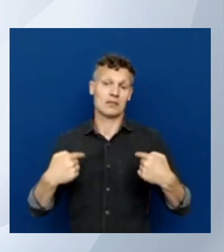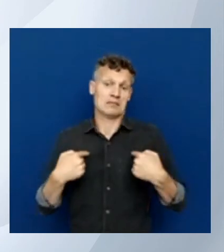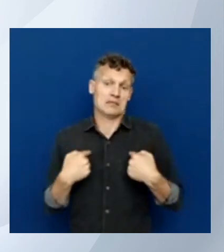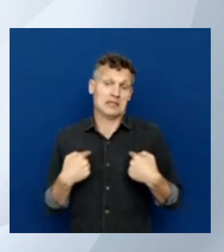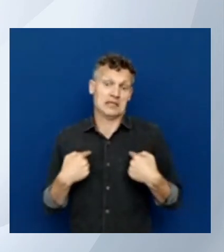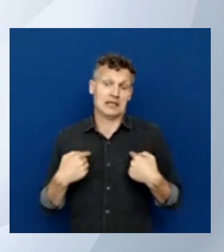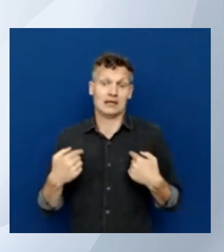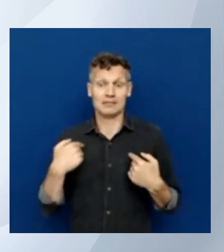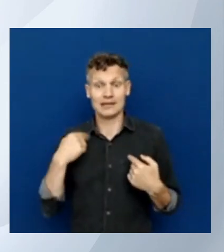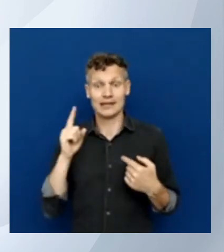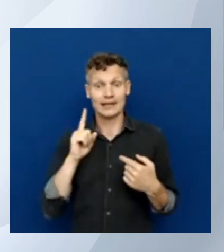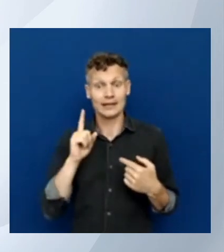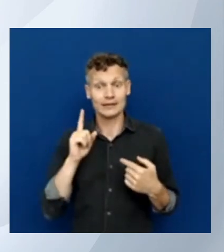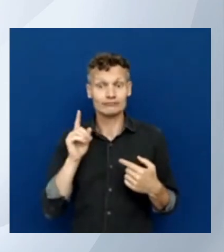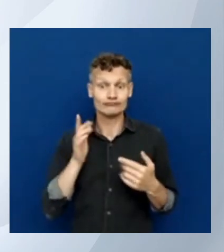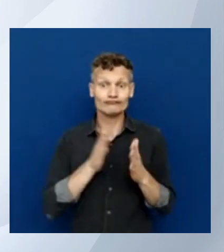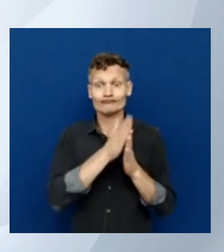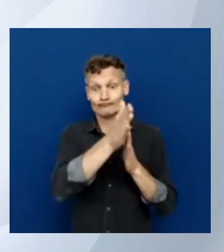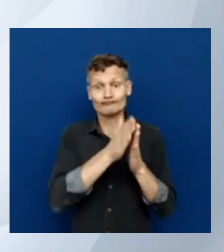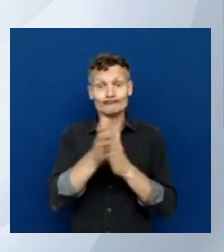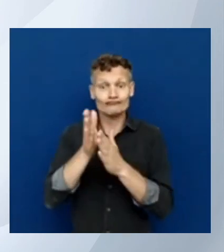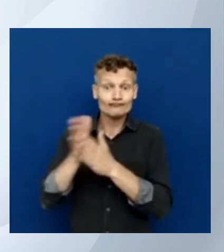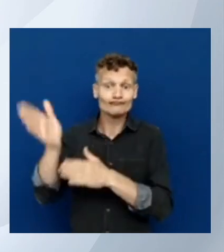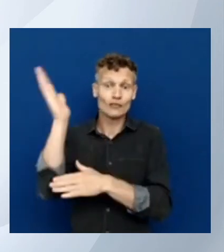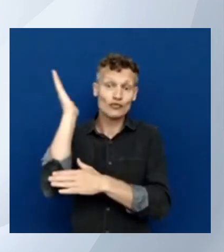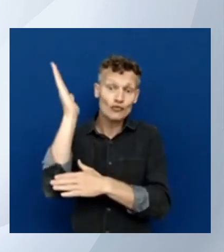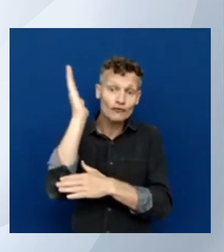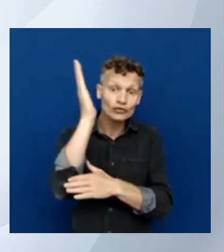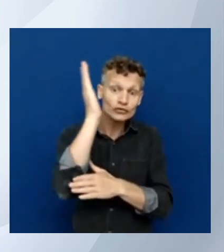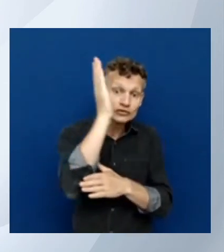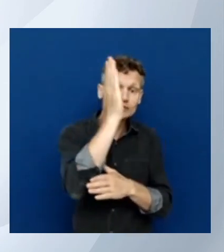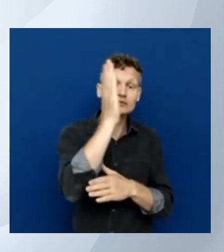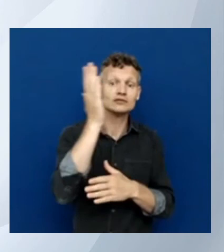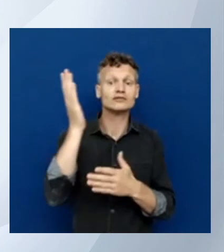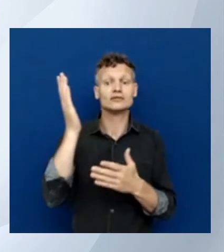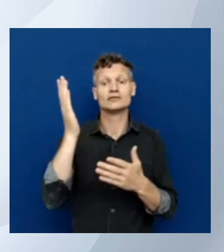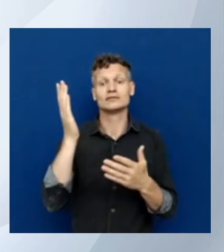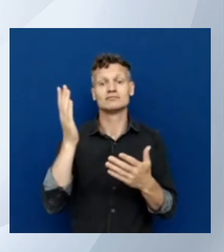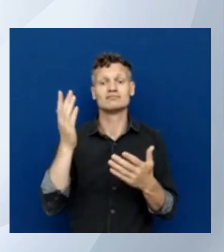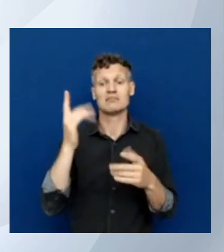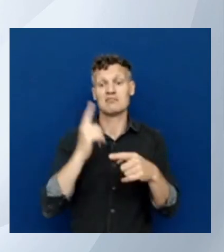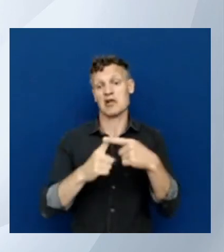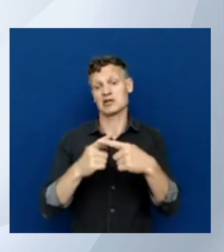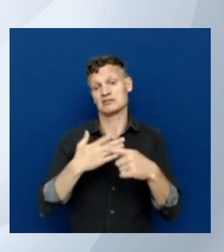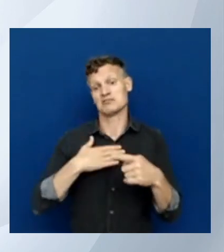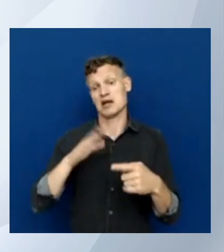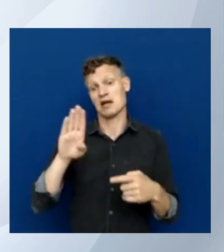have that blog that I keep pretty up to date yeah